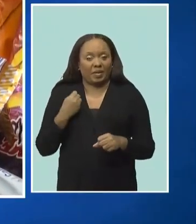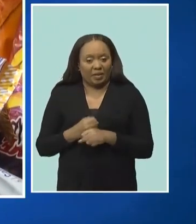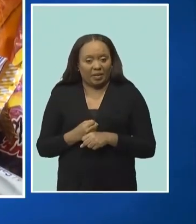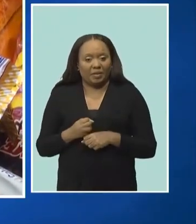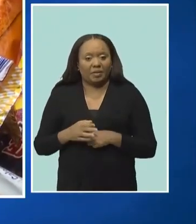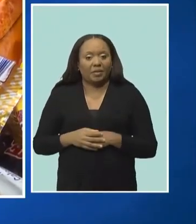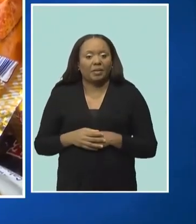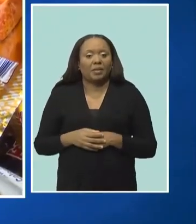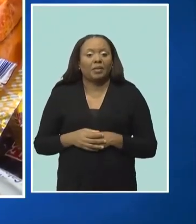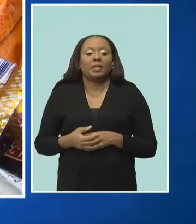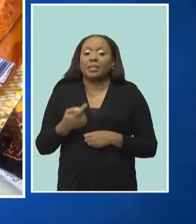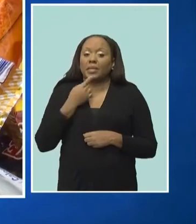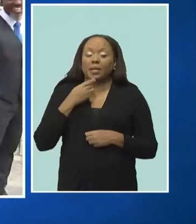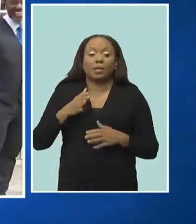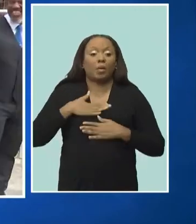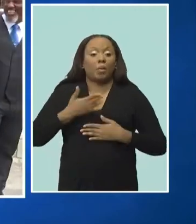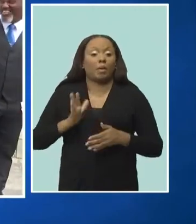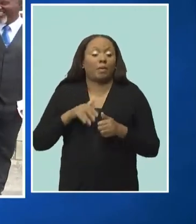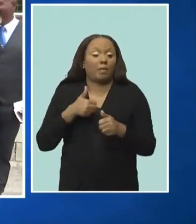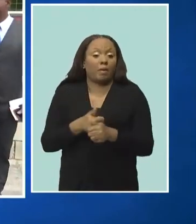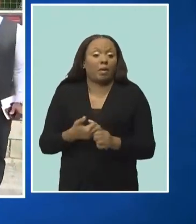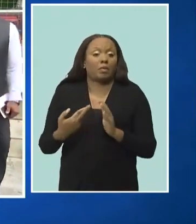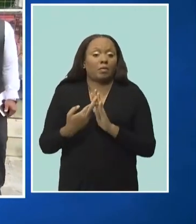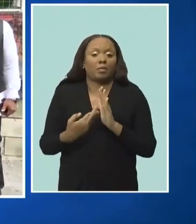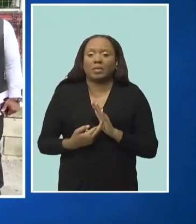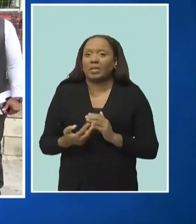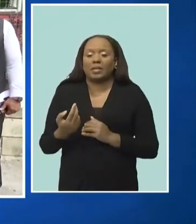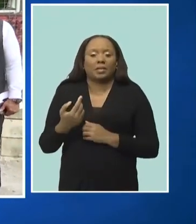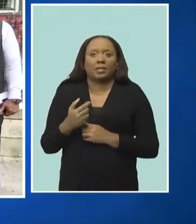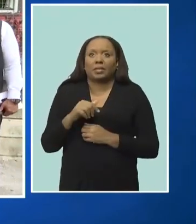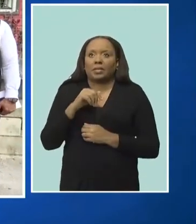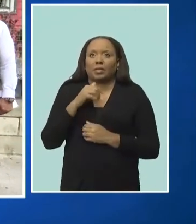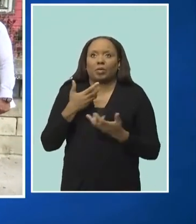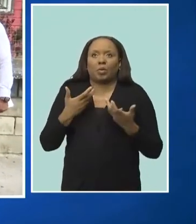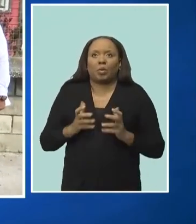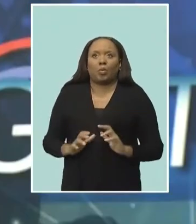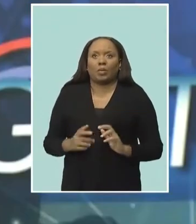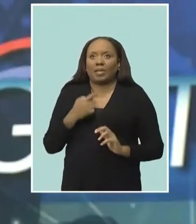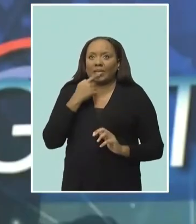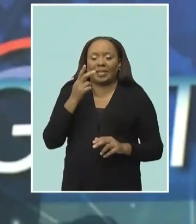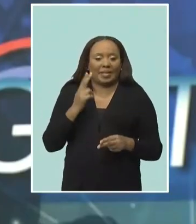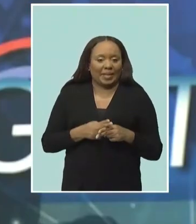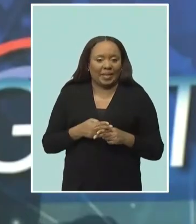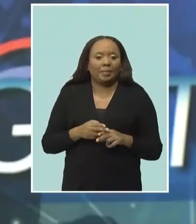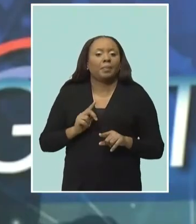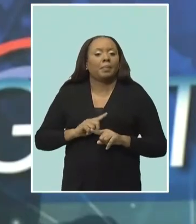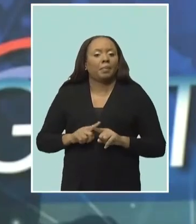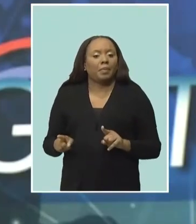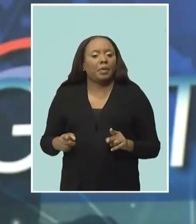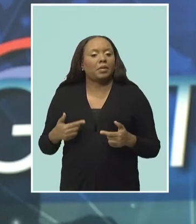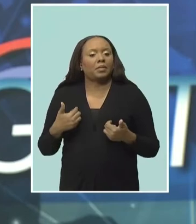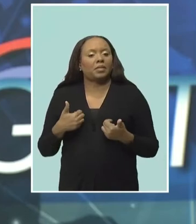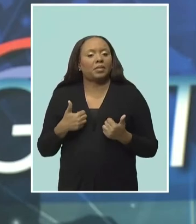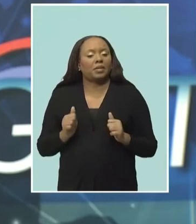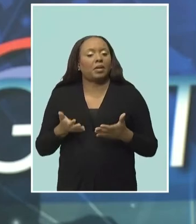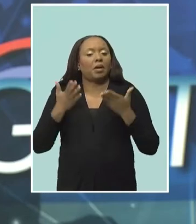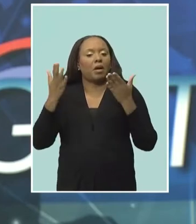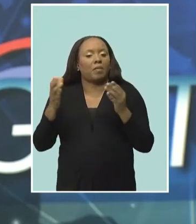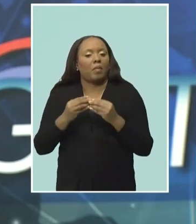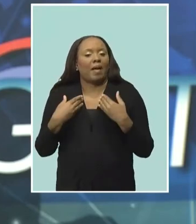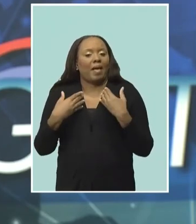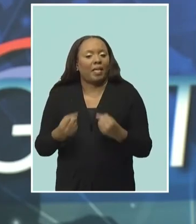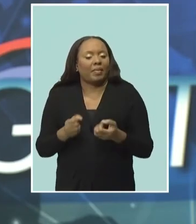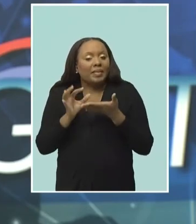is willing to comply with the policy, the woman who preferred not to give her name says past efforts to offer healthier snacks for